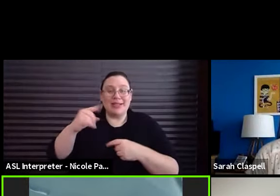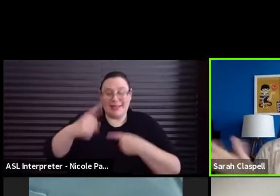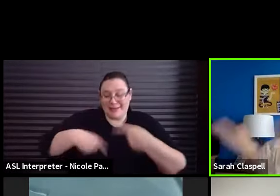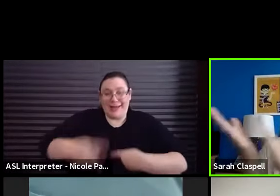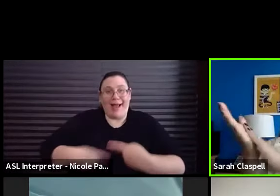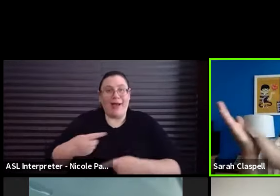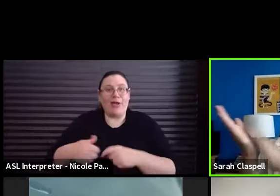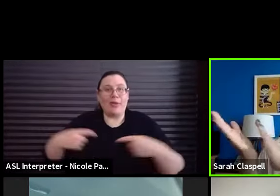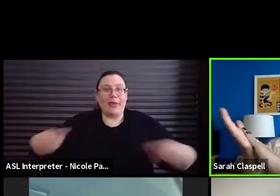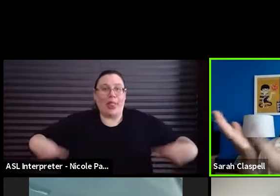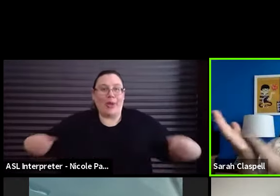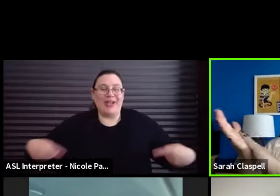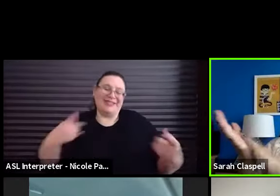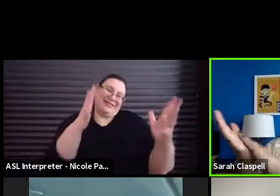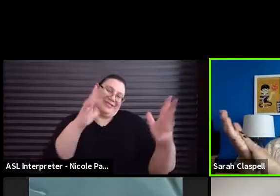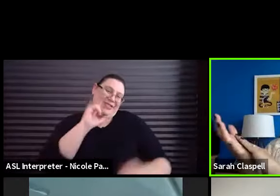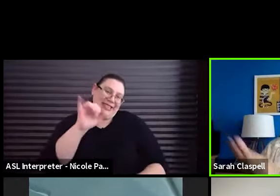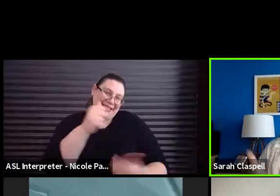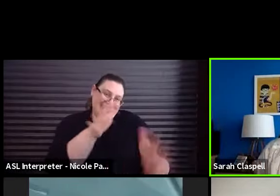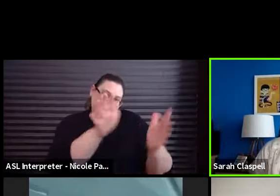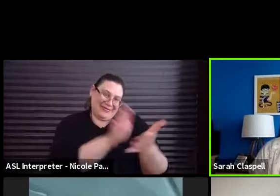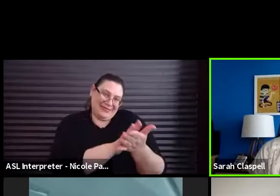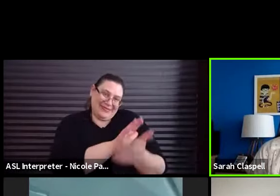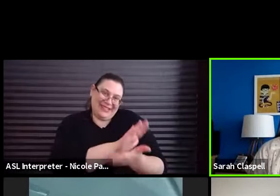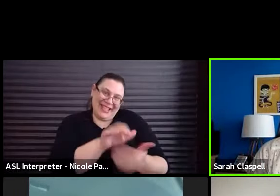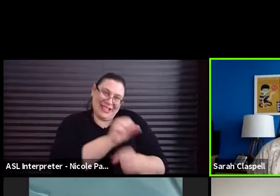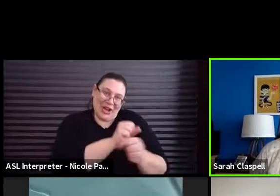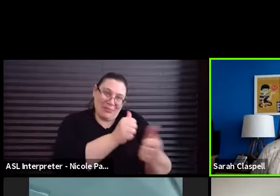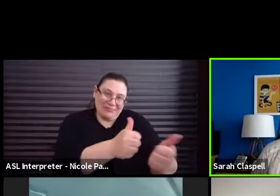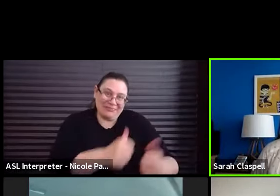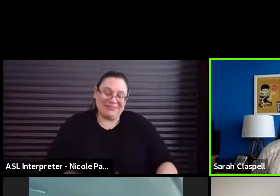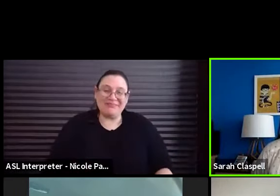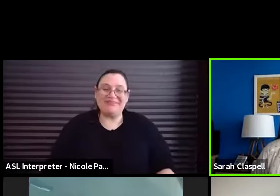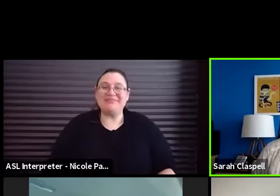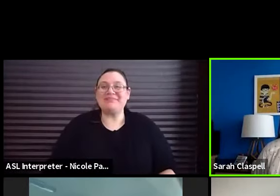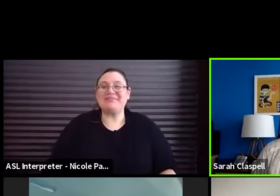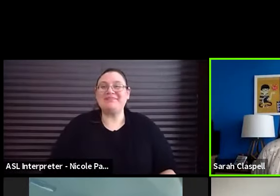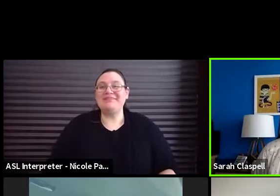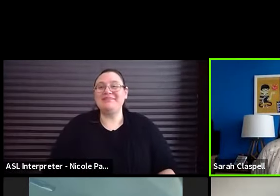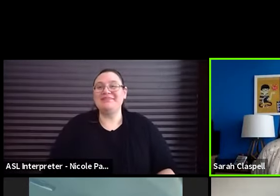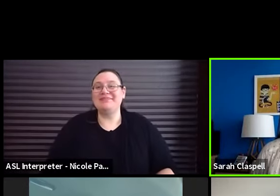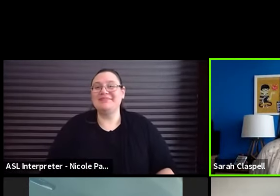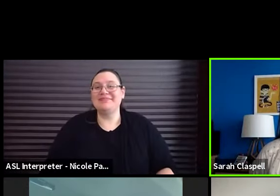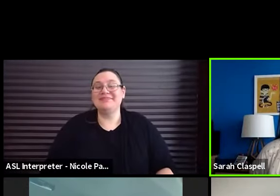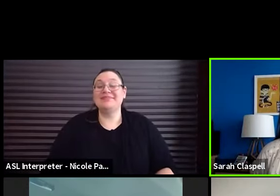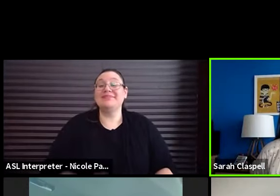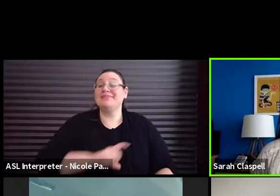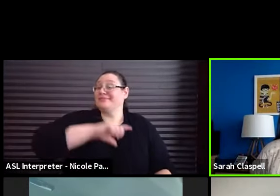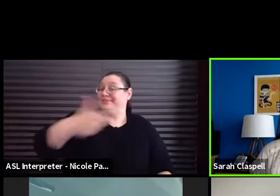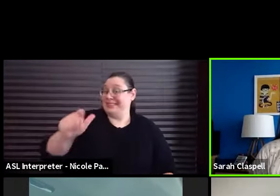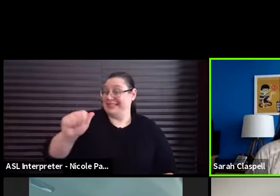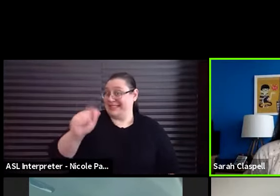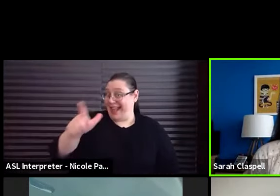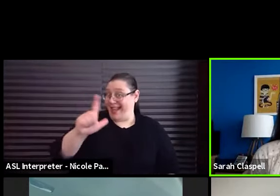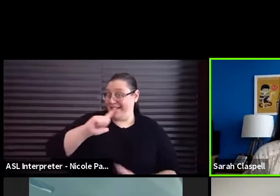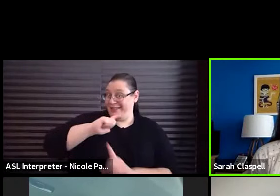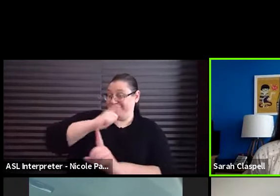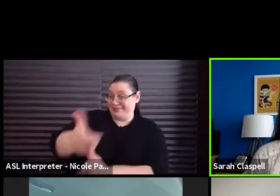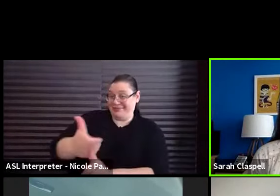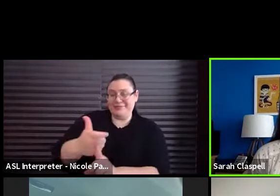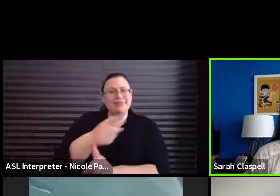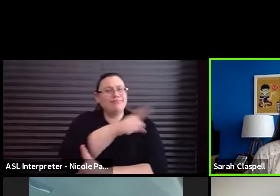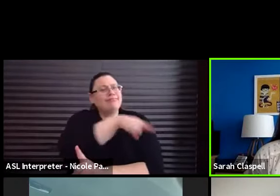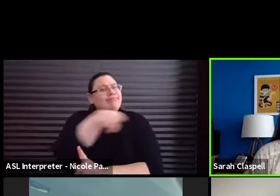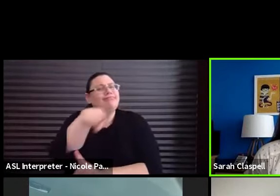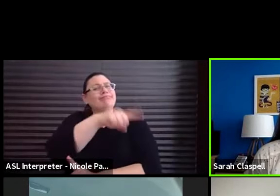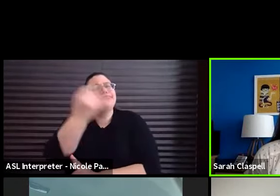All right. Let's give it up for Lisa. Nice job. All right. Al, you're up. Let's give Al a